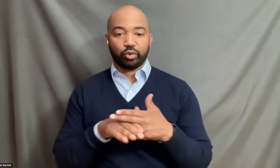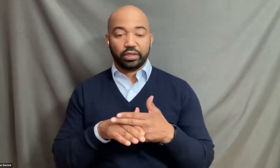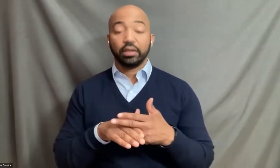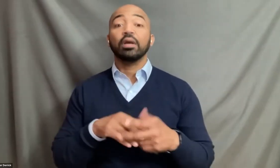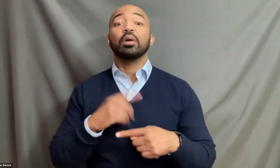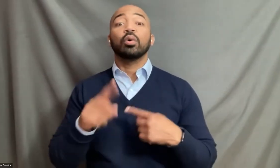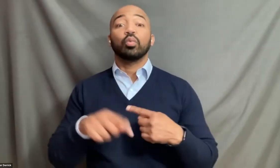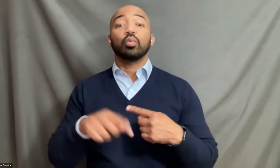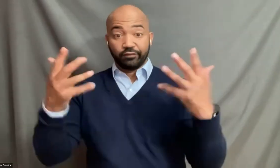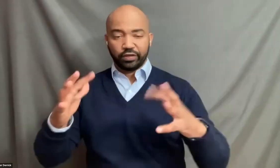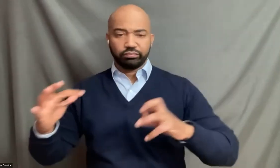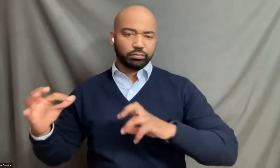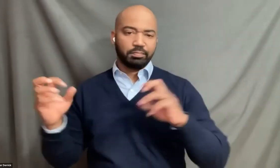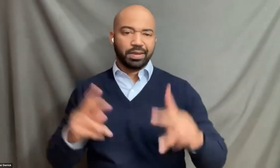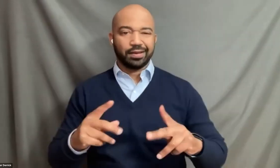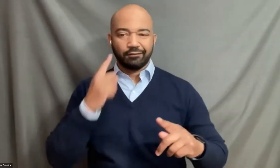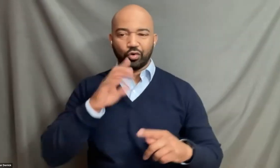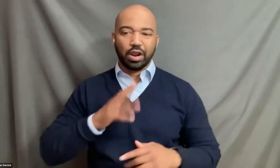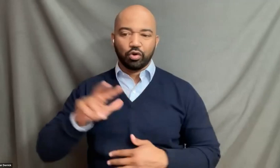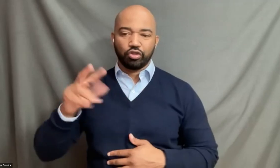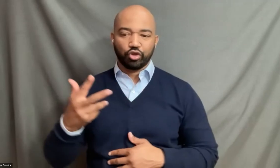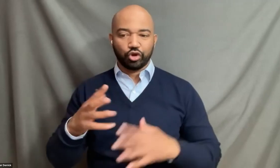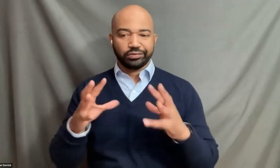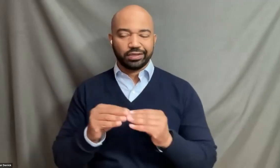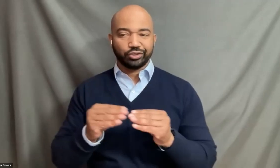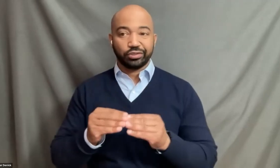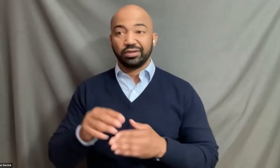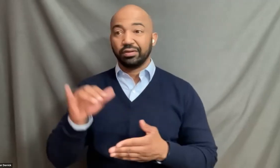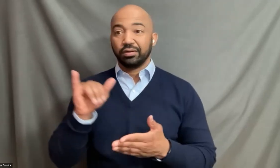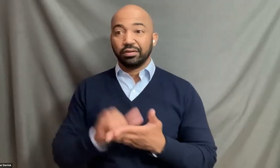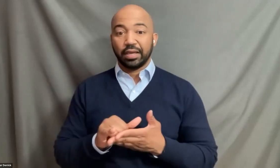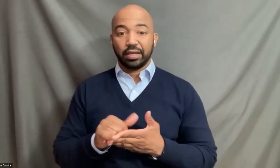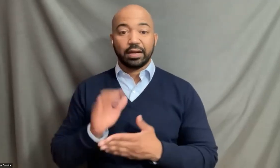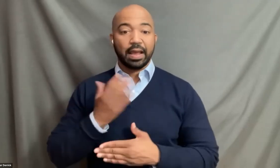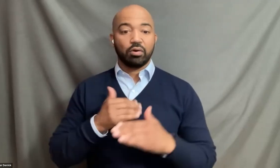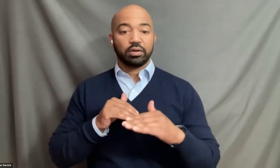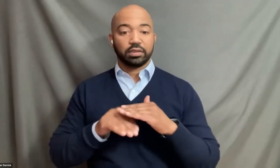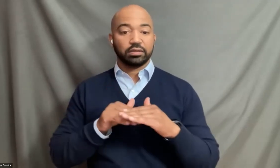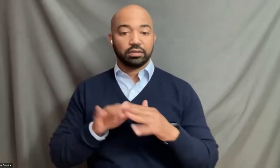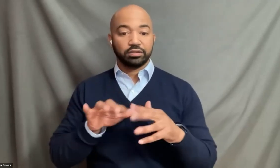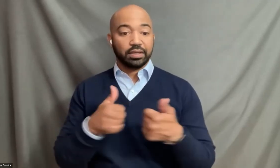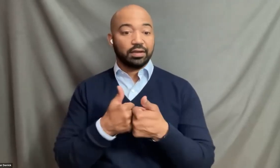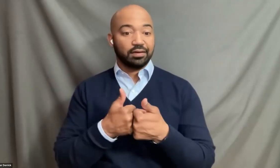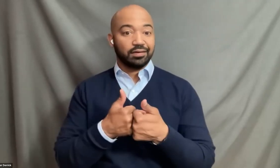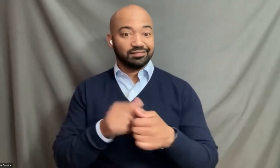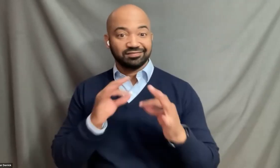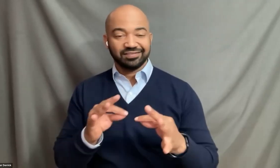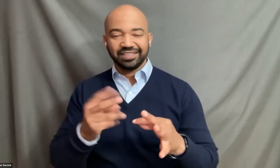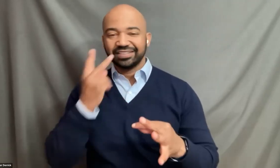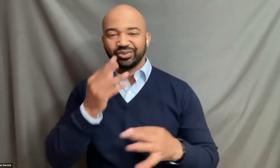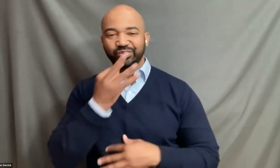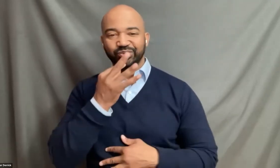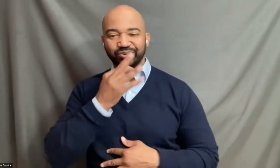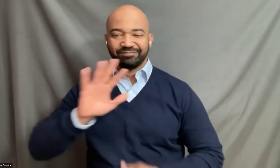will come back here for our third session, which would actually be our accessibility challenge. See you then.